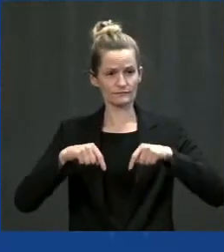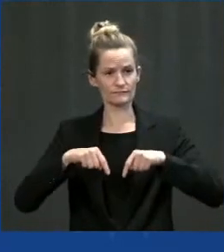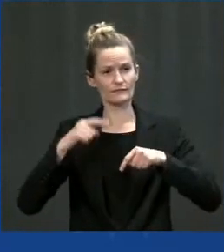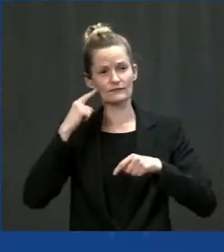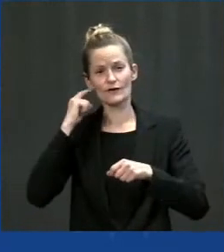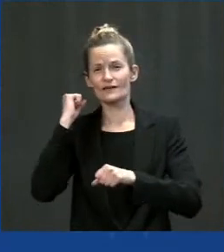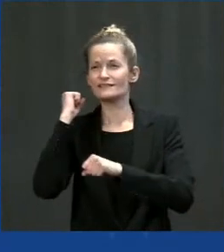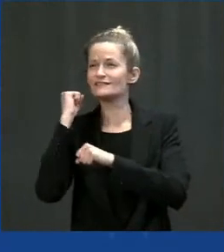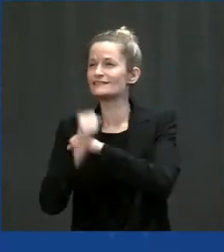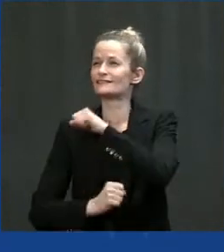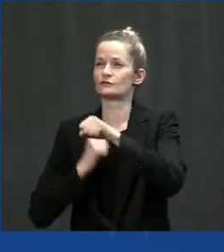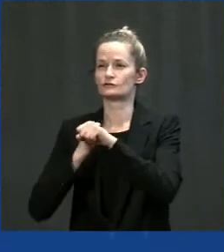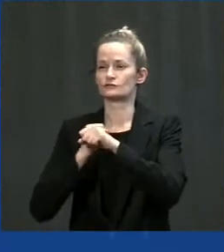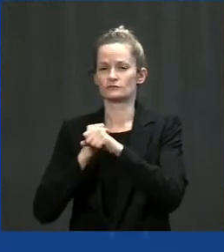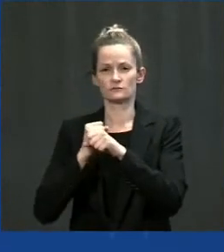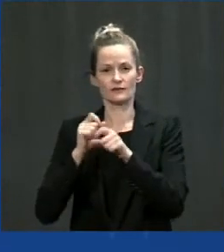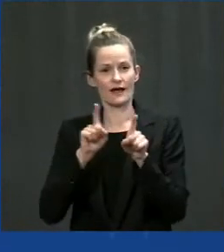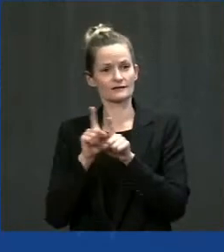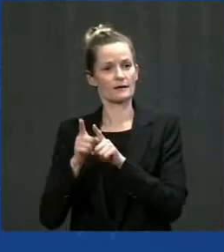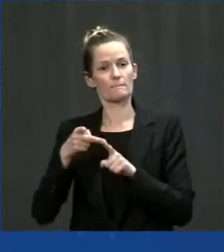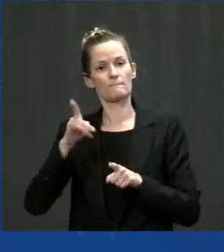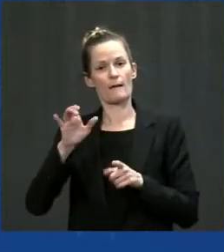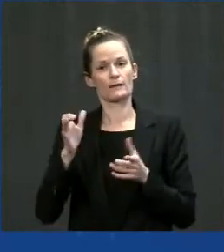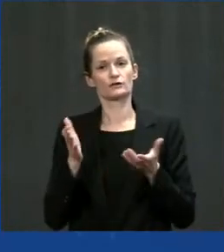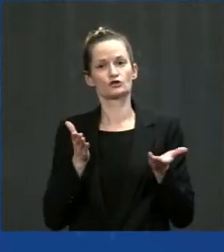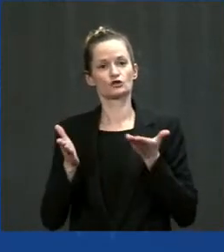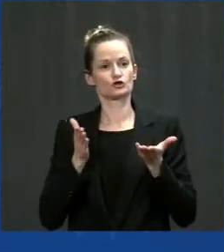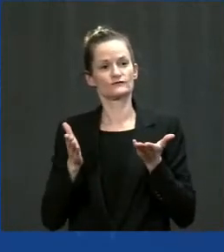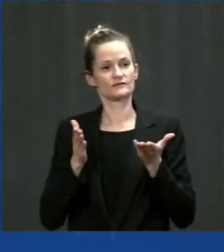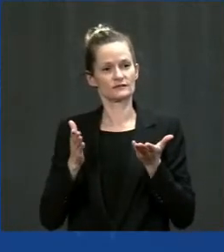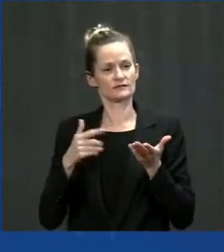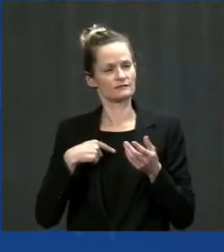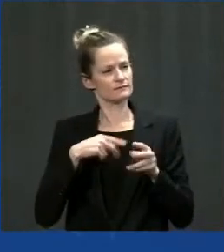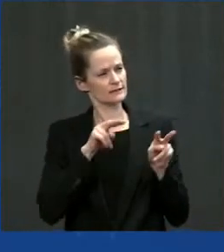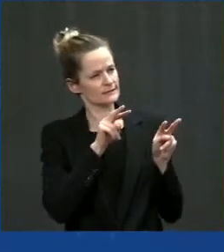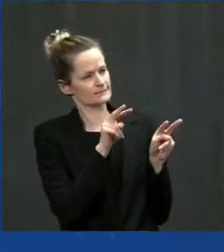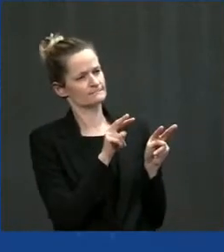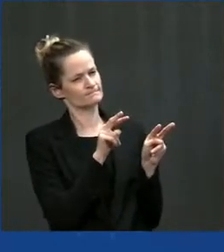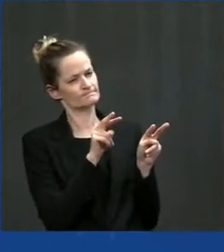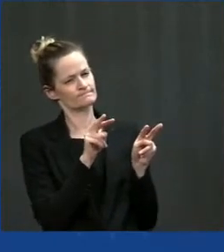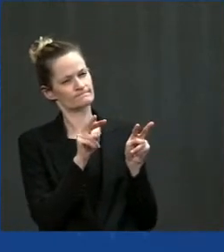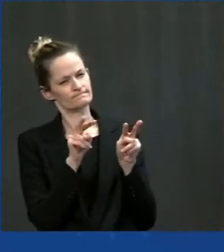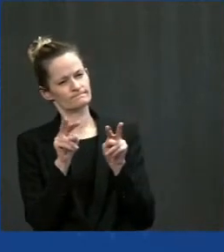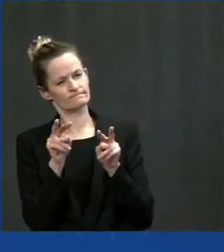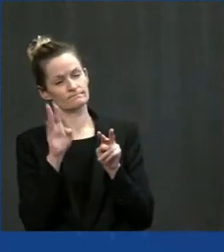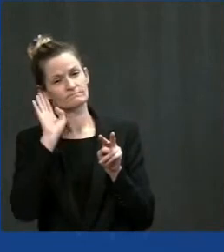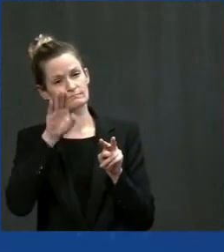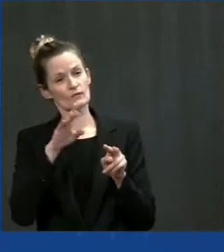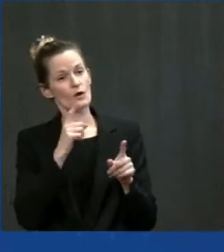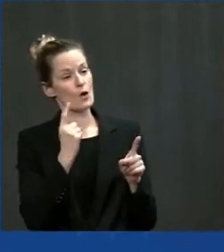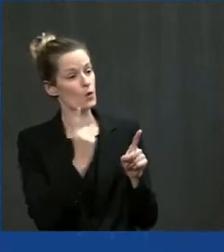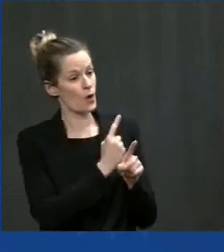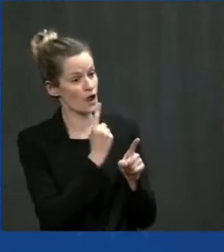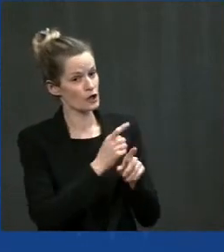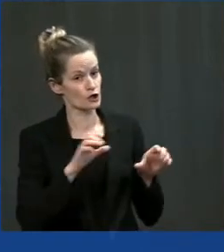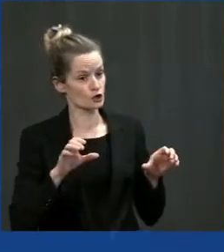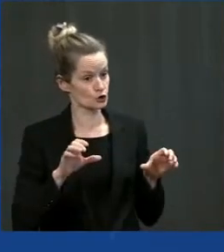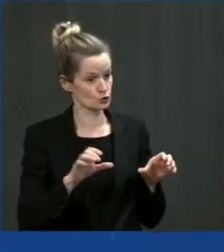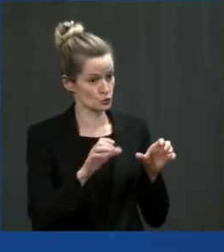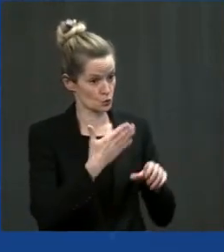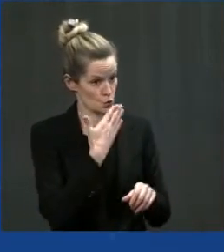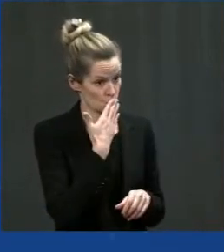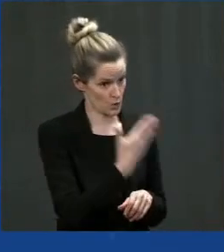folks do well, everybody does well. Everybody does well. The wealthy do very well.